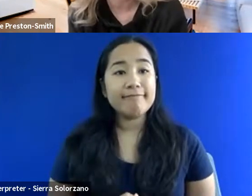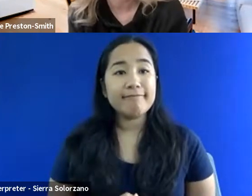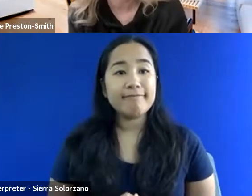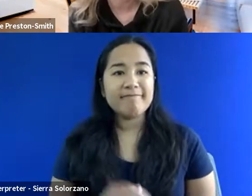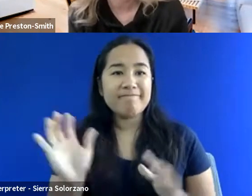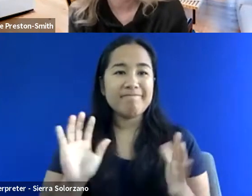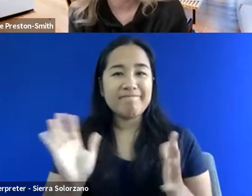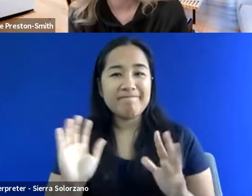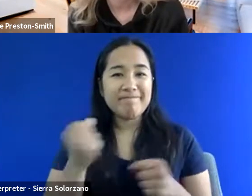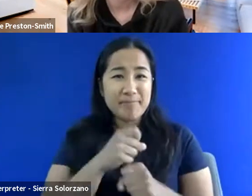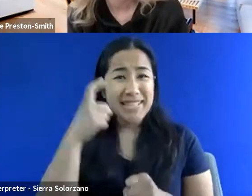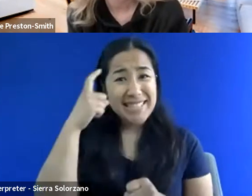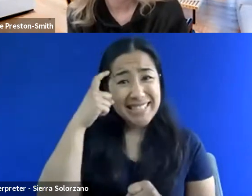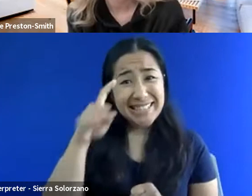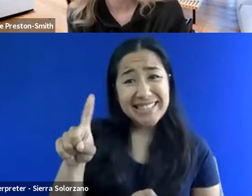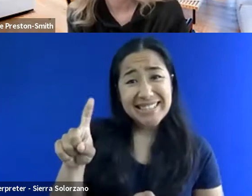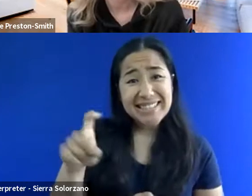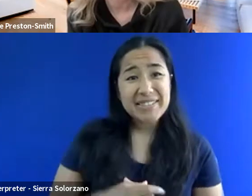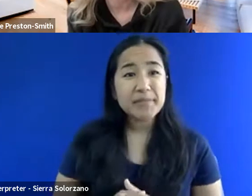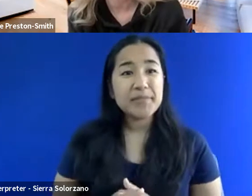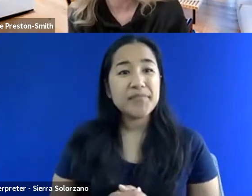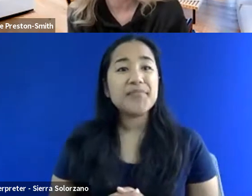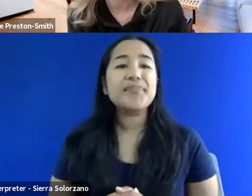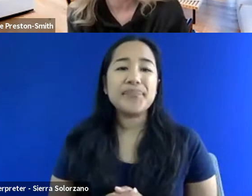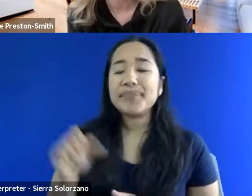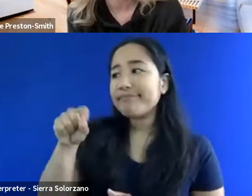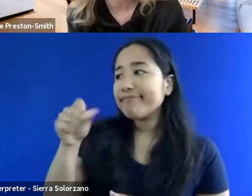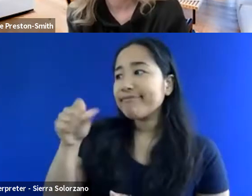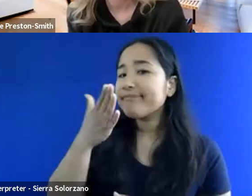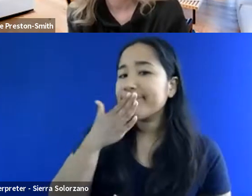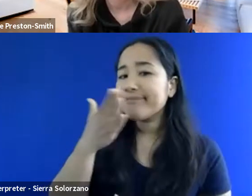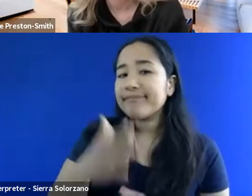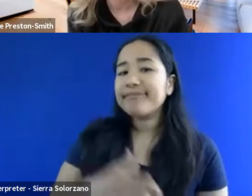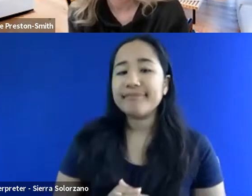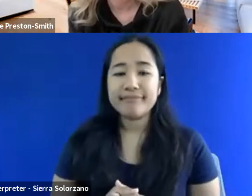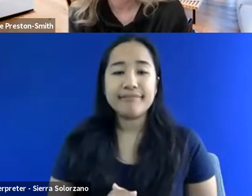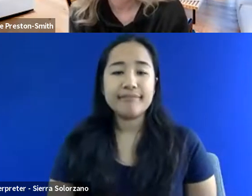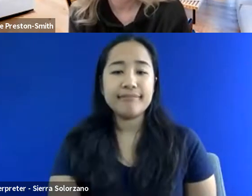If that was, if that makes sense. Did that make sense? Yes. Thank you so much. I appreciate that. No problem.